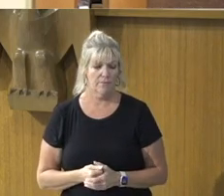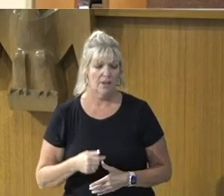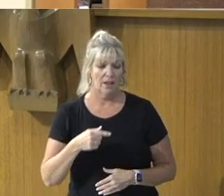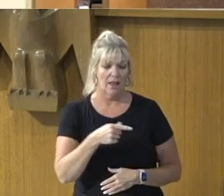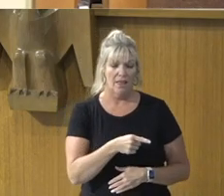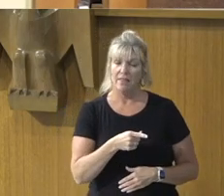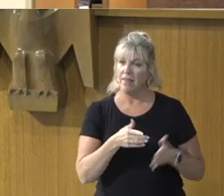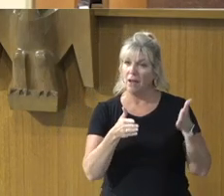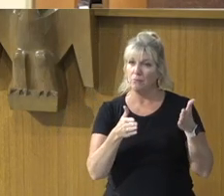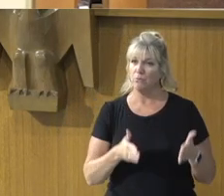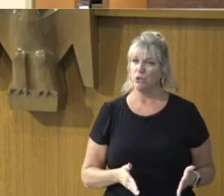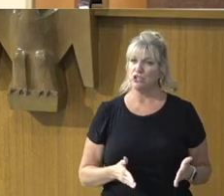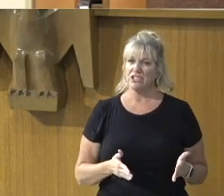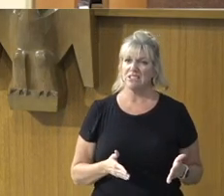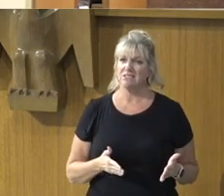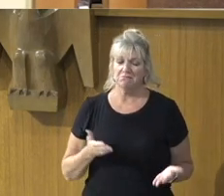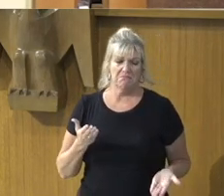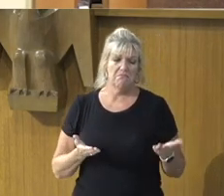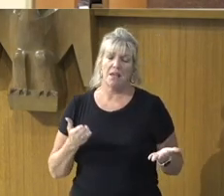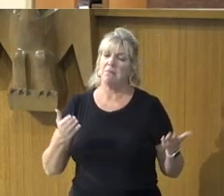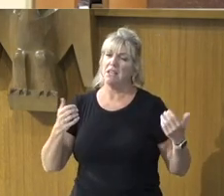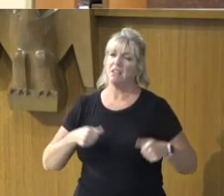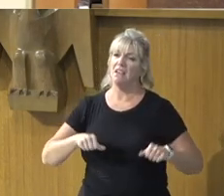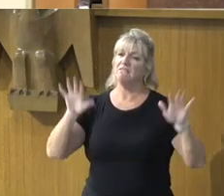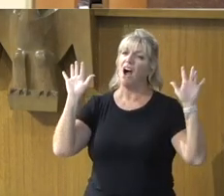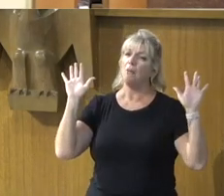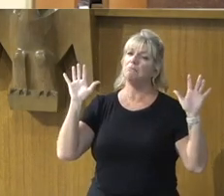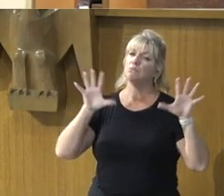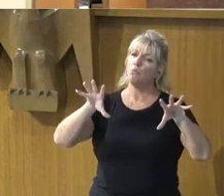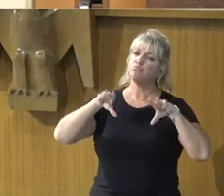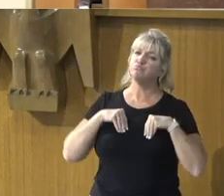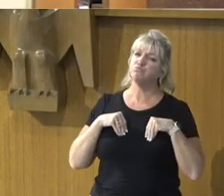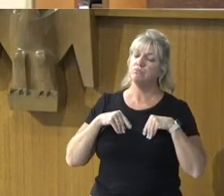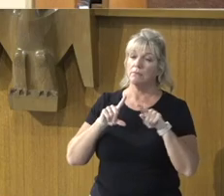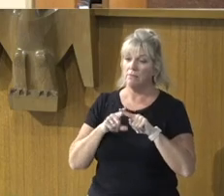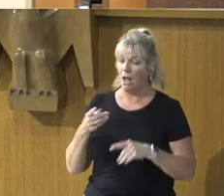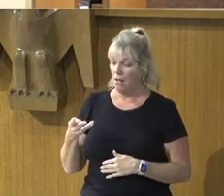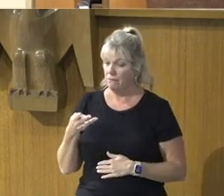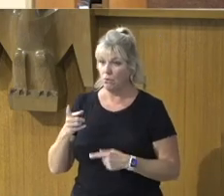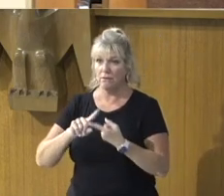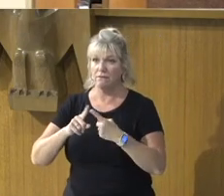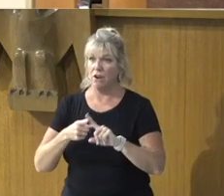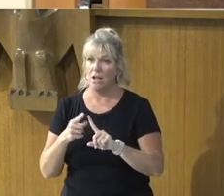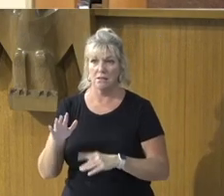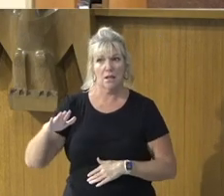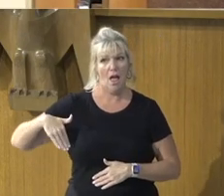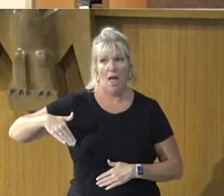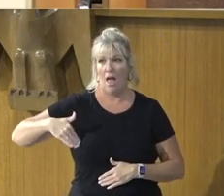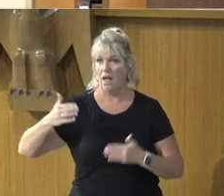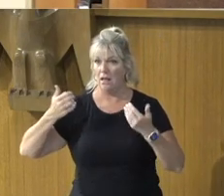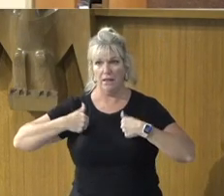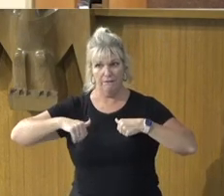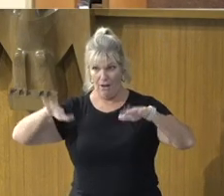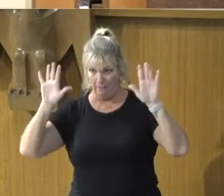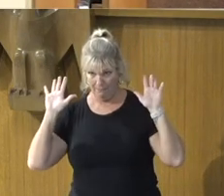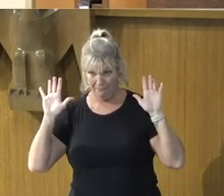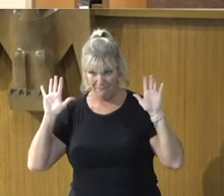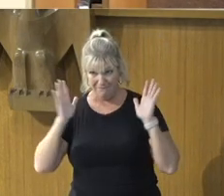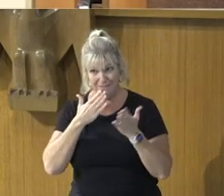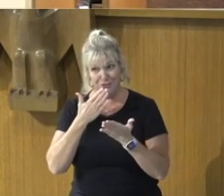May have already, Given up on himself, But they, Were not about, To give up on him, Lesson to us all,